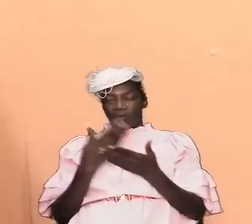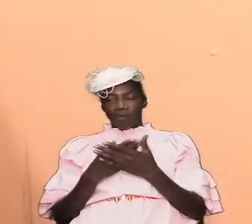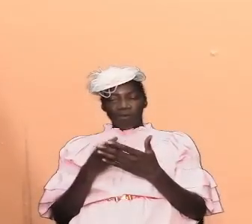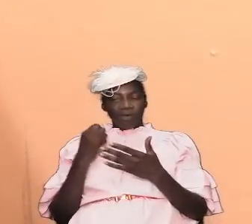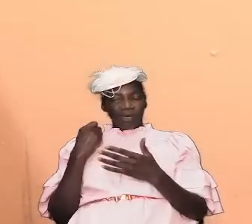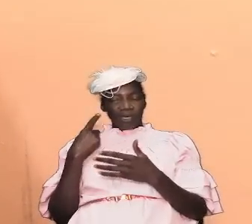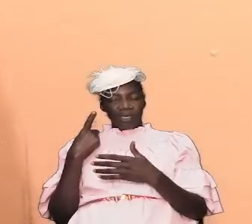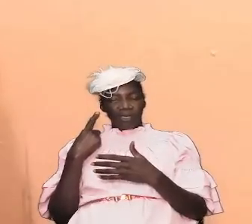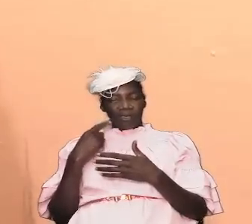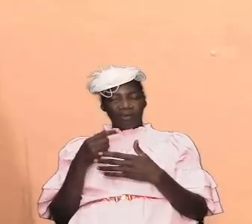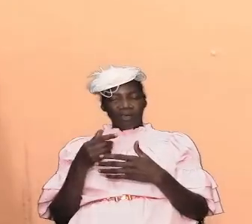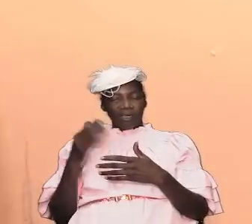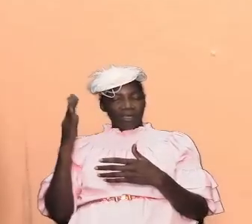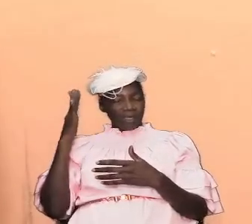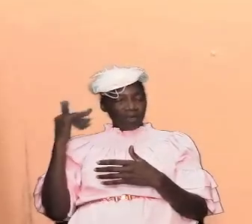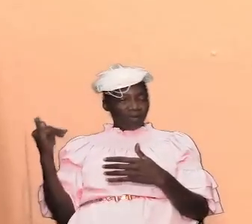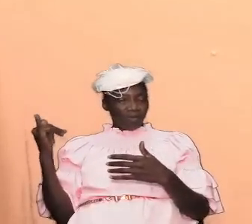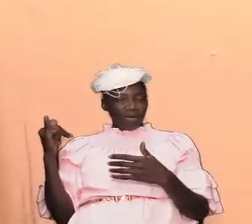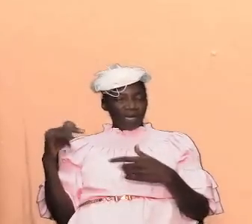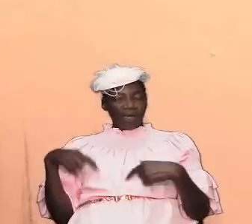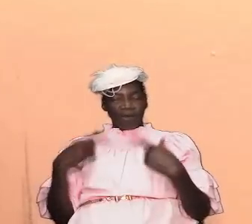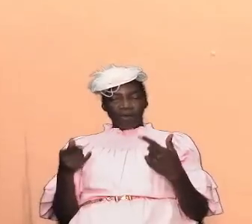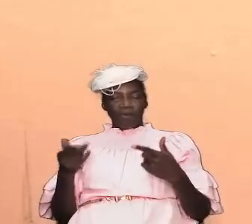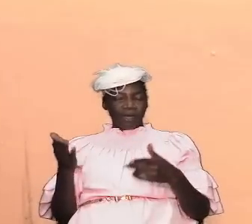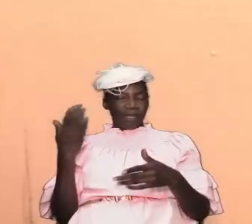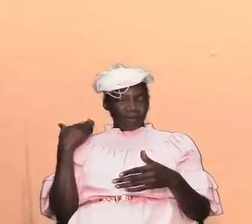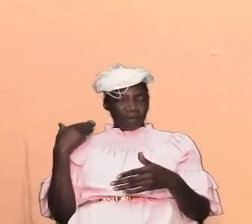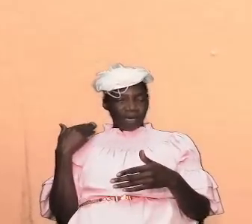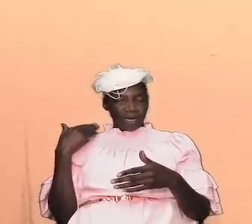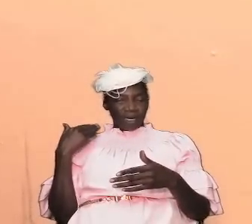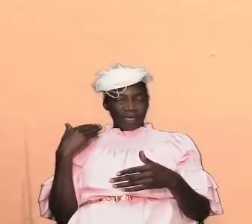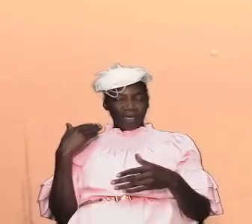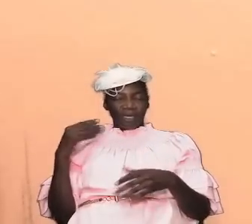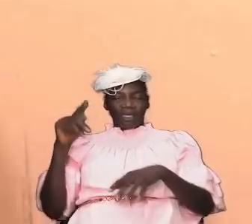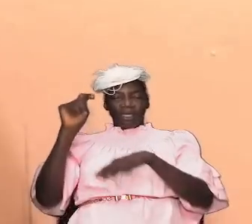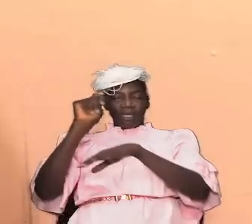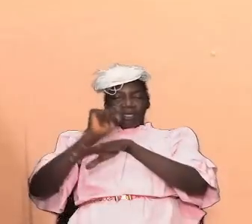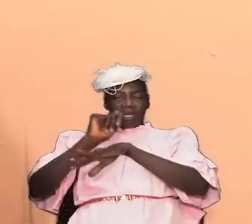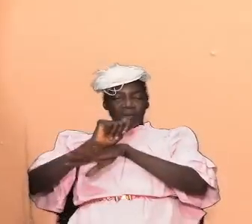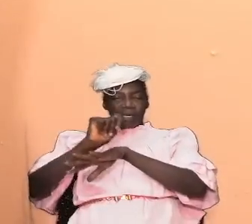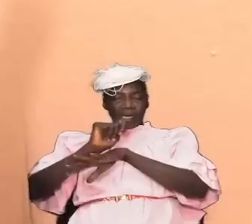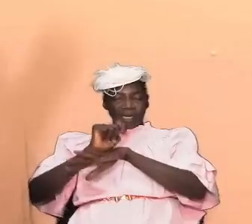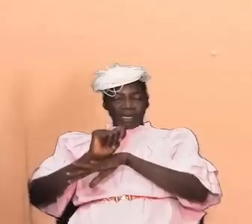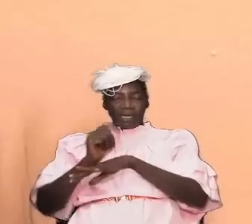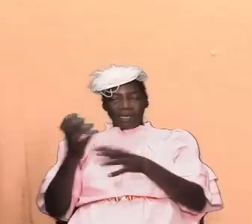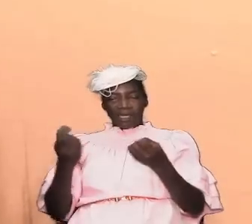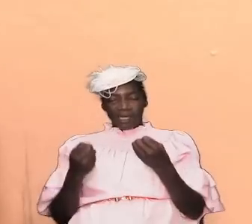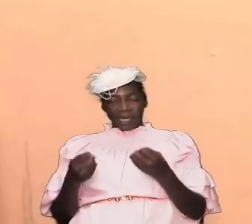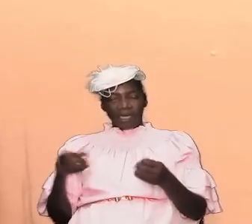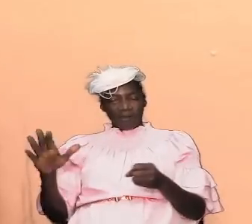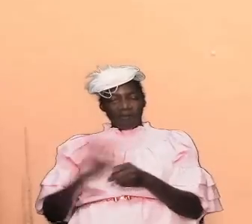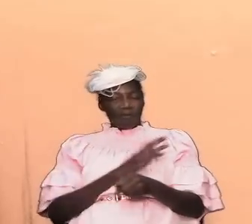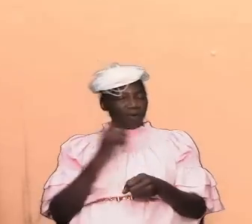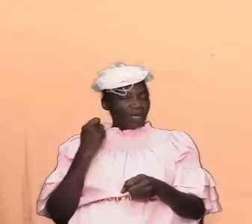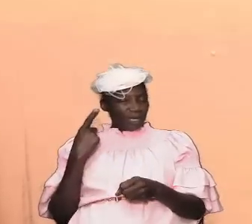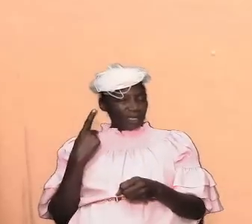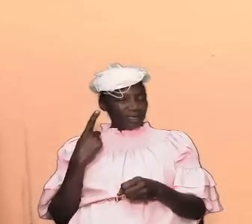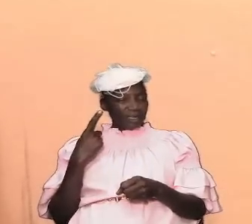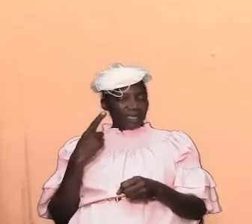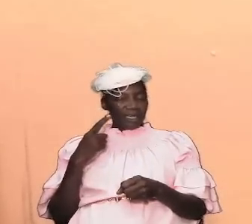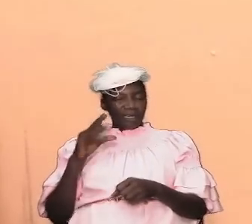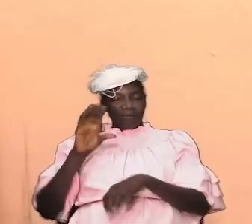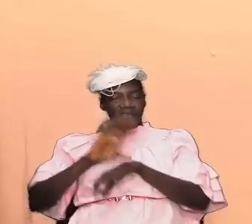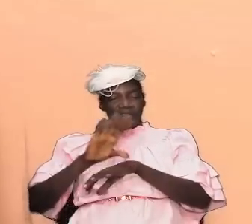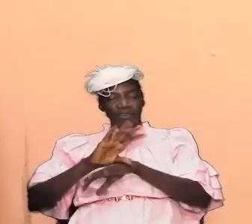as to why we are going back to the tabernacle to get the full understanding of the church